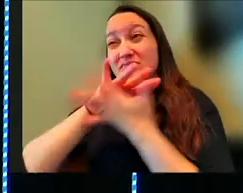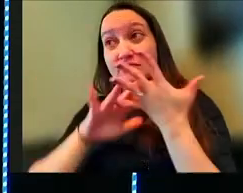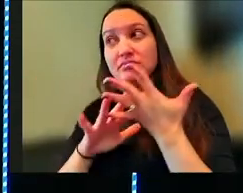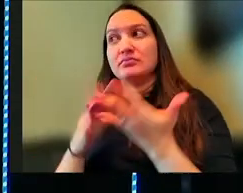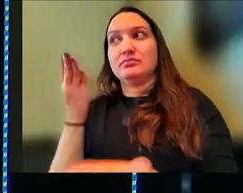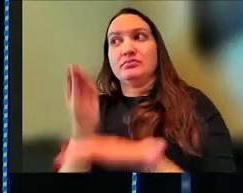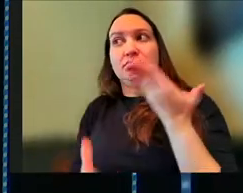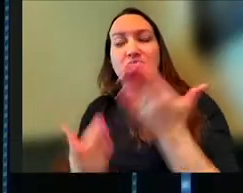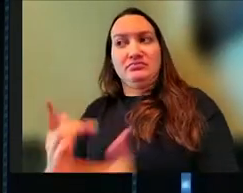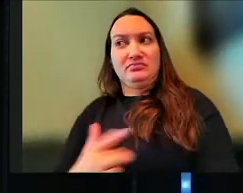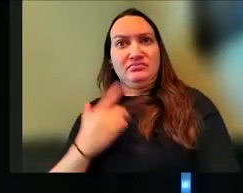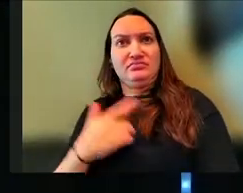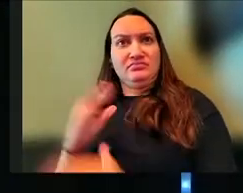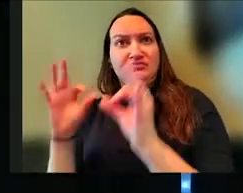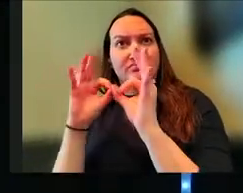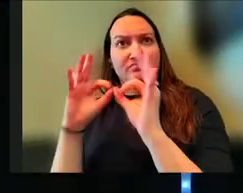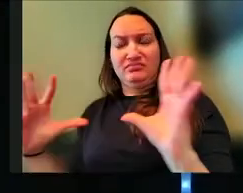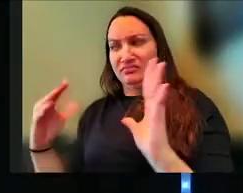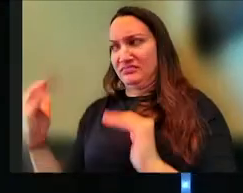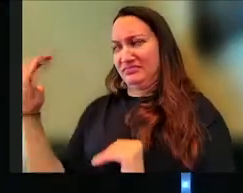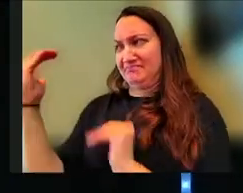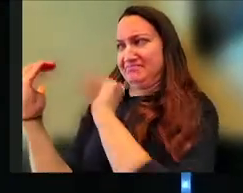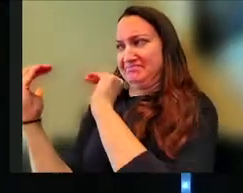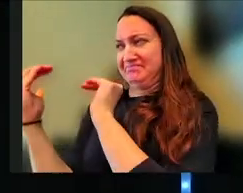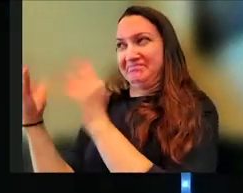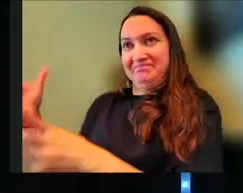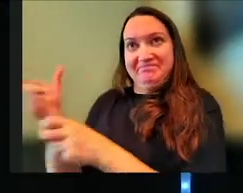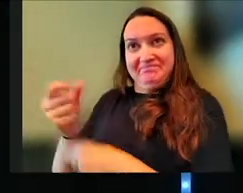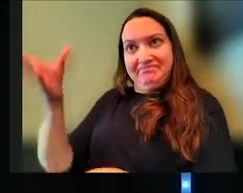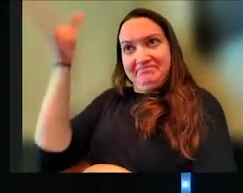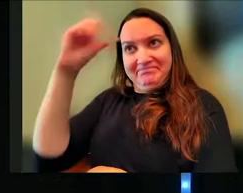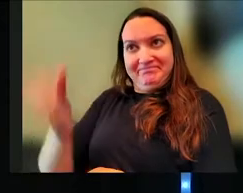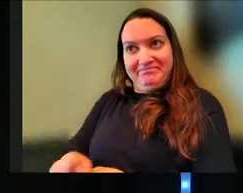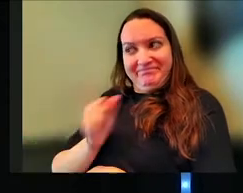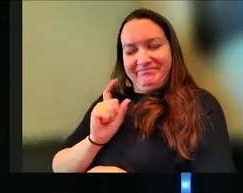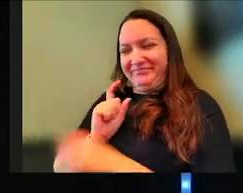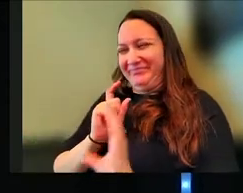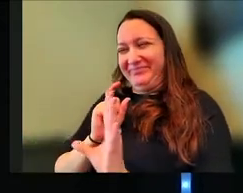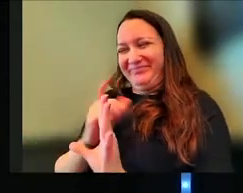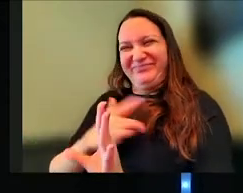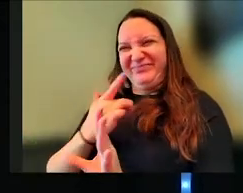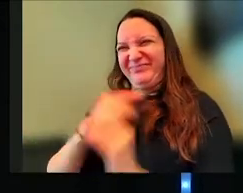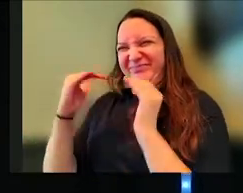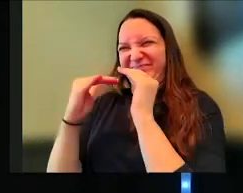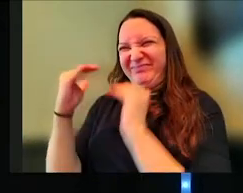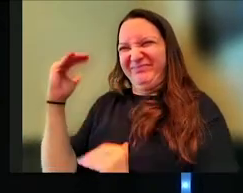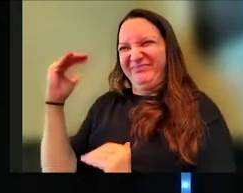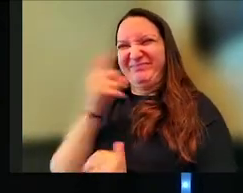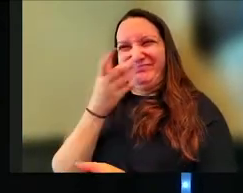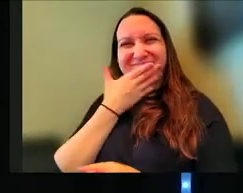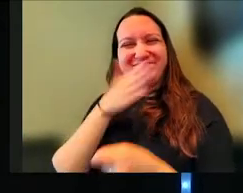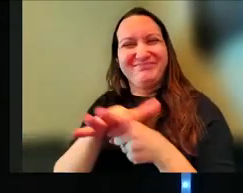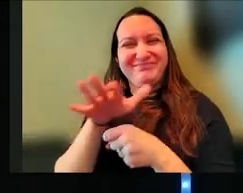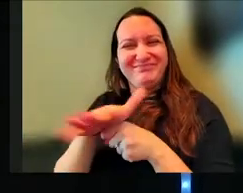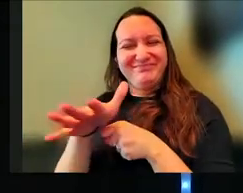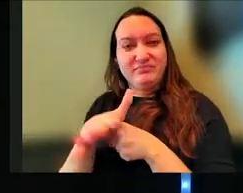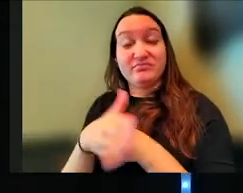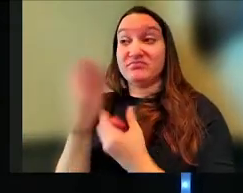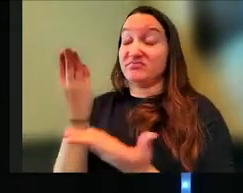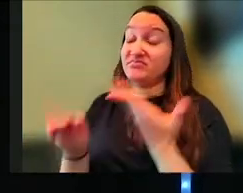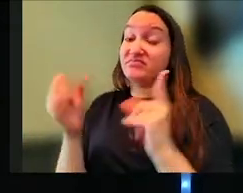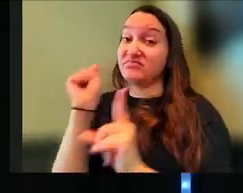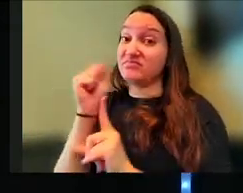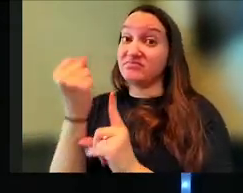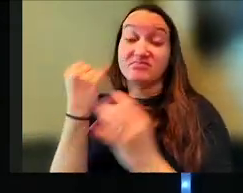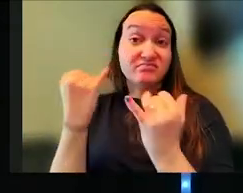I didn't feel worthy enough to go or to receive what God was going to give to me, to receive his help, his support, his wisdom. Maybe you're in that spot today.